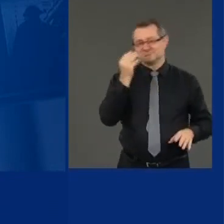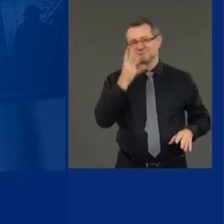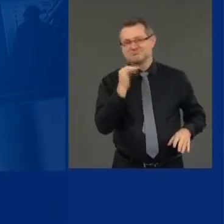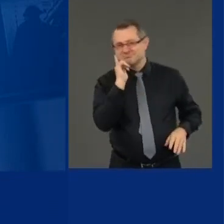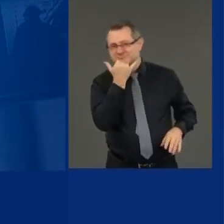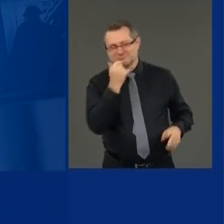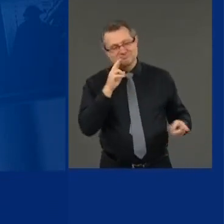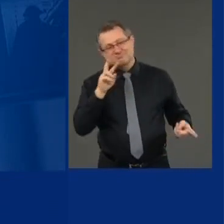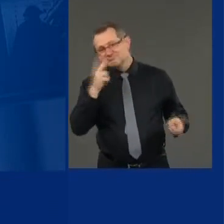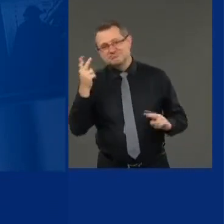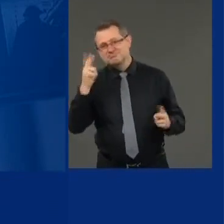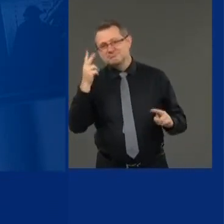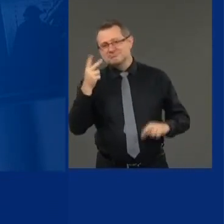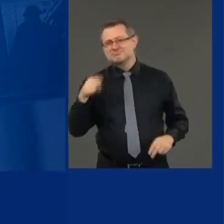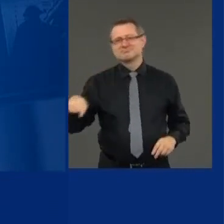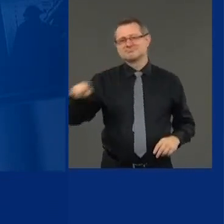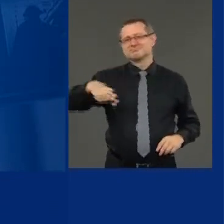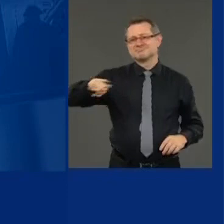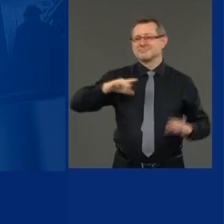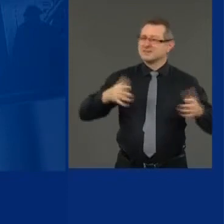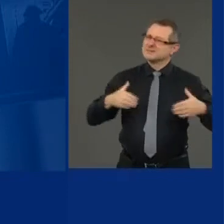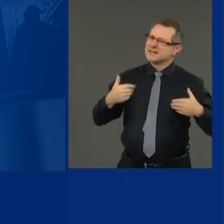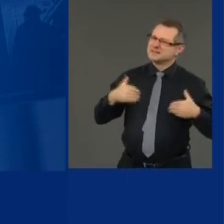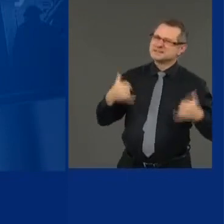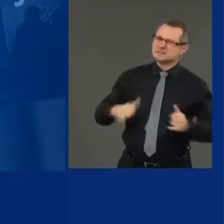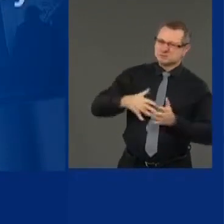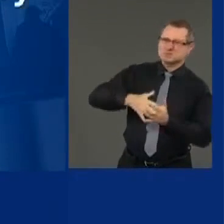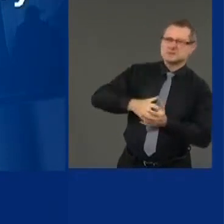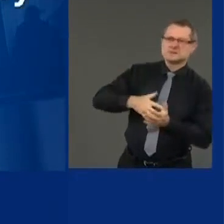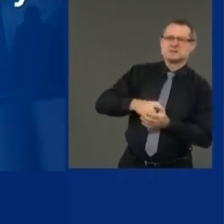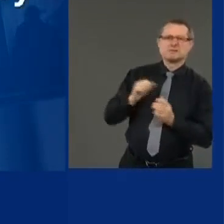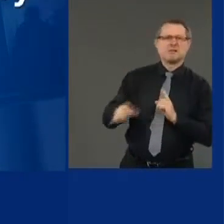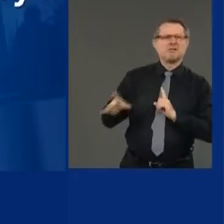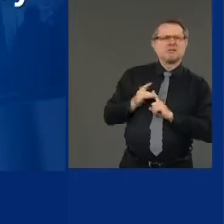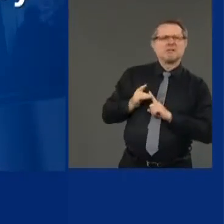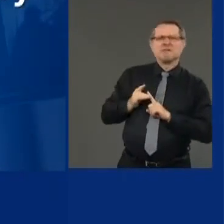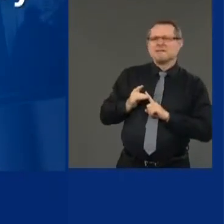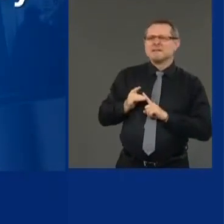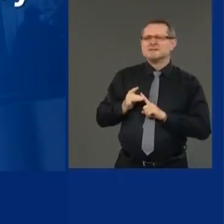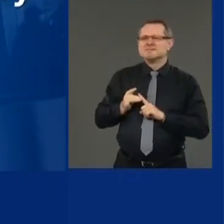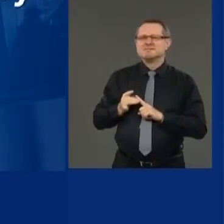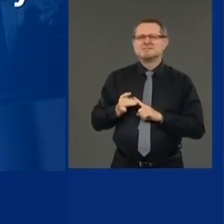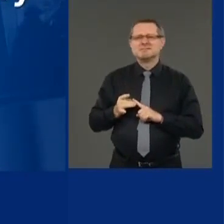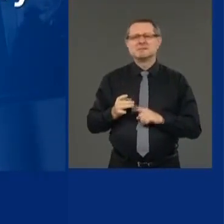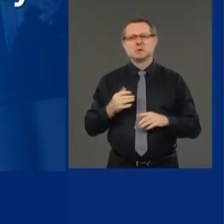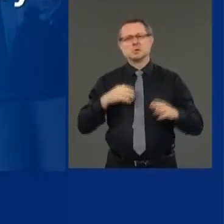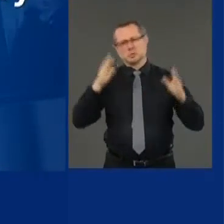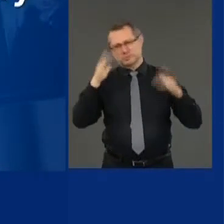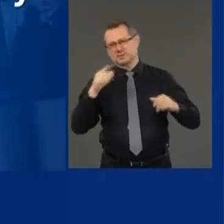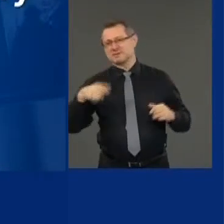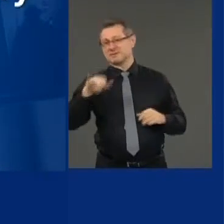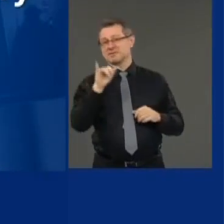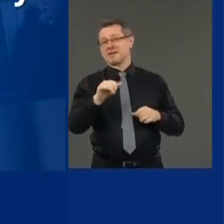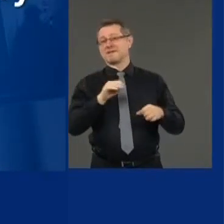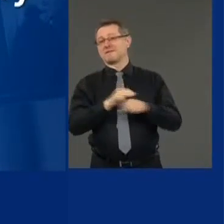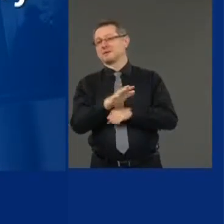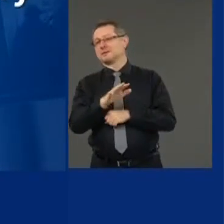vulnerability to this disease. And we hope, uh, that that makes a difference.